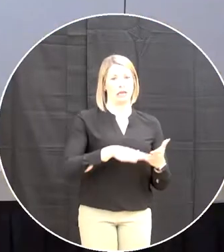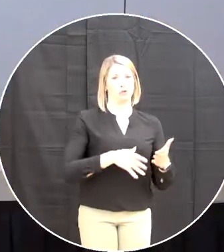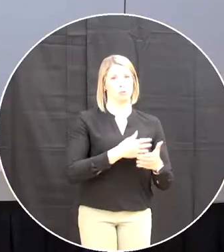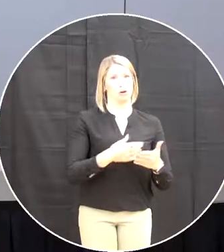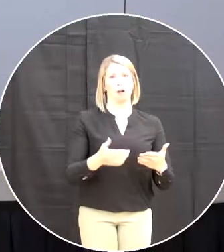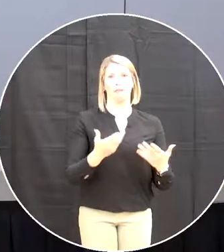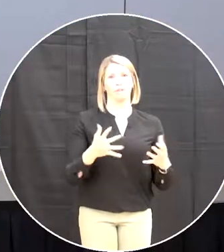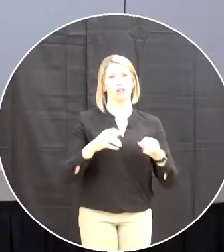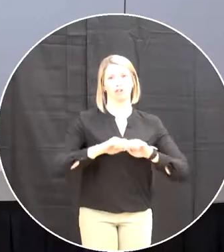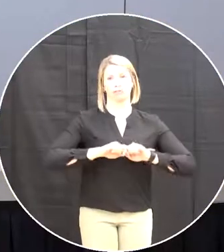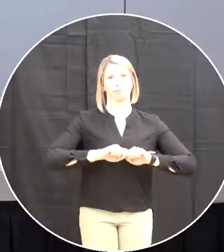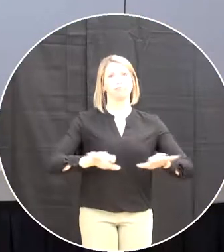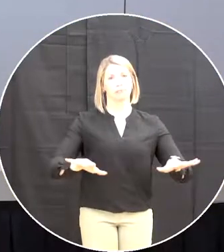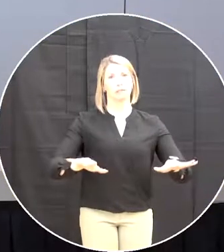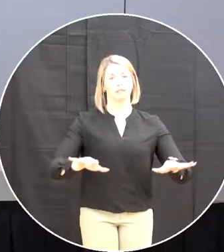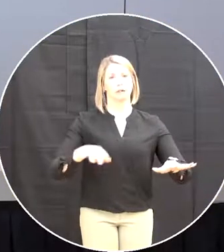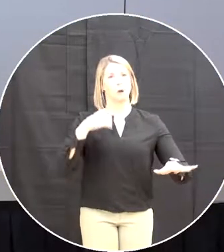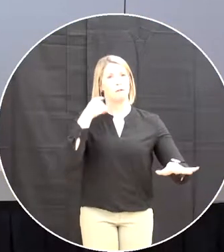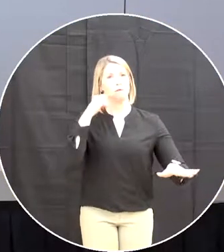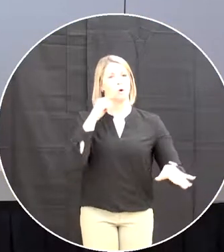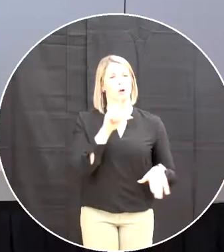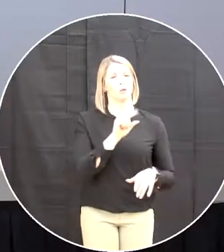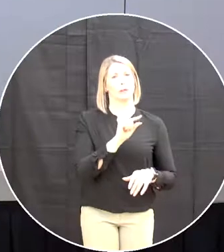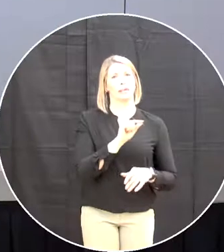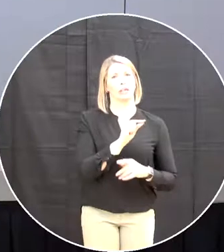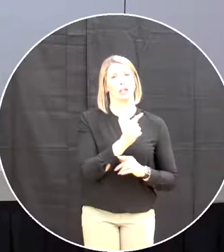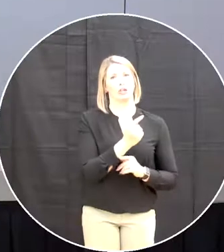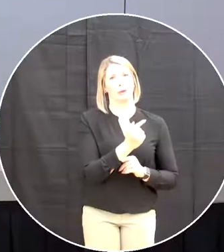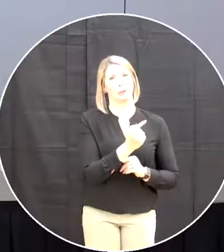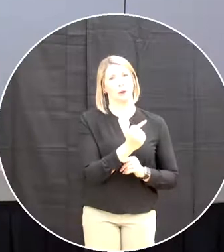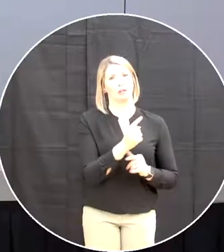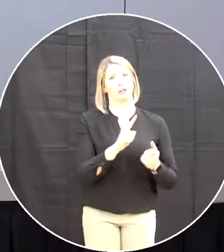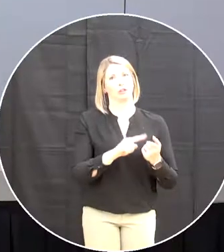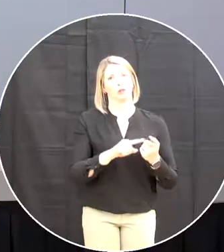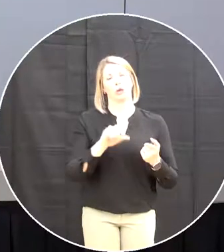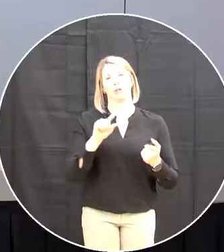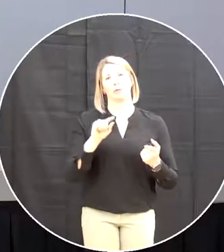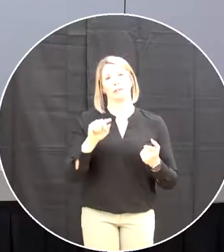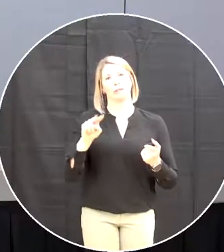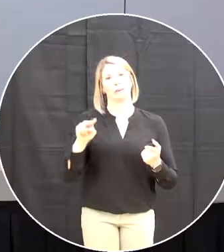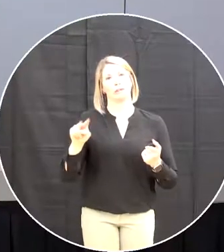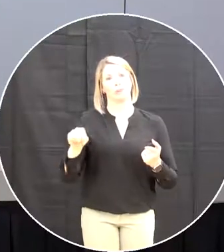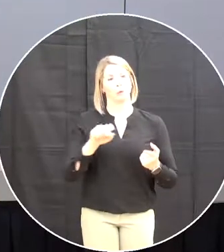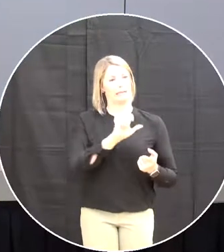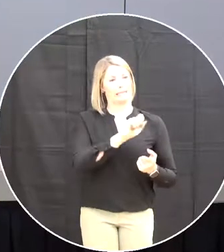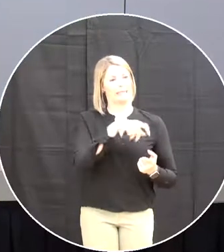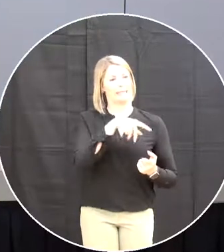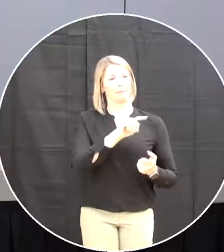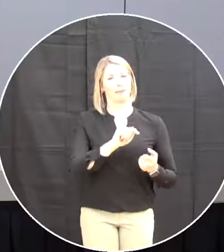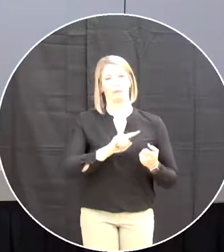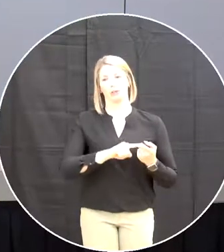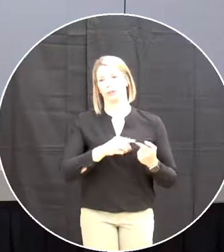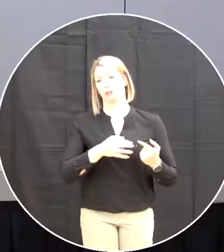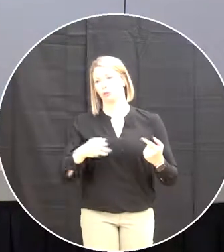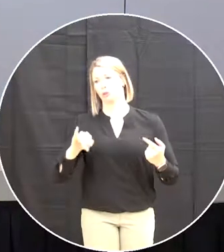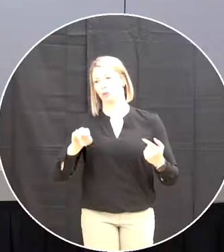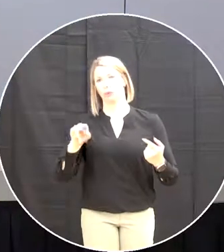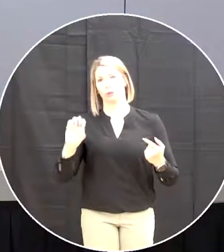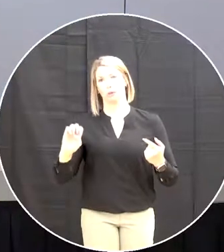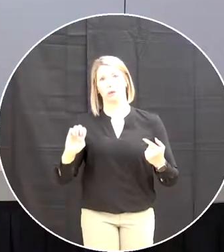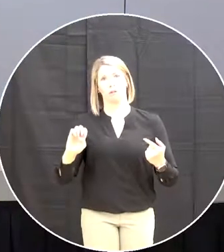uh 2021-22 year which is september to june i so move mr chairman begging a seconder